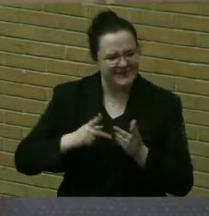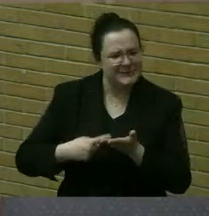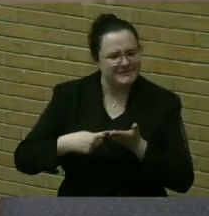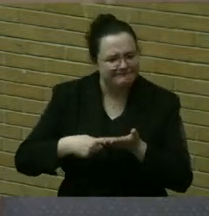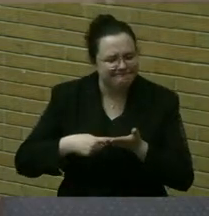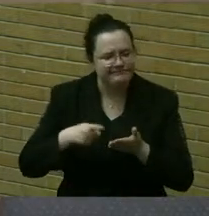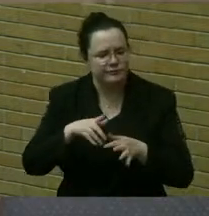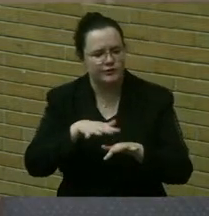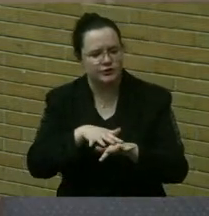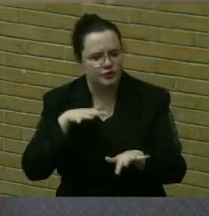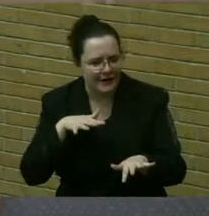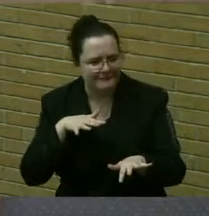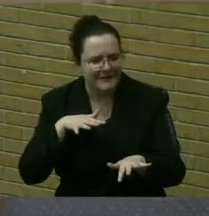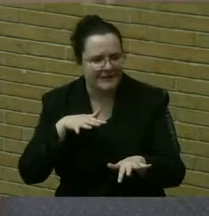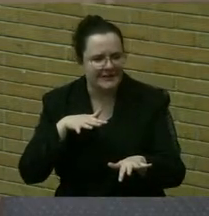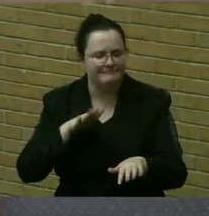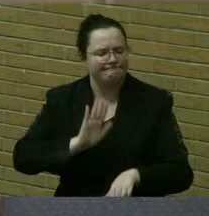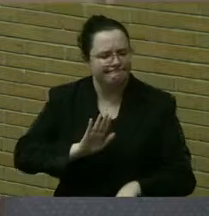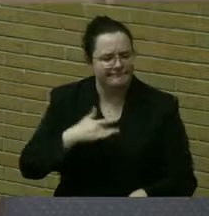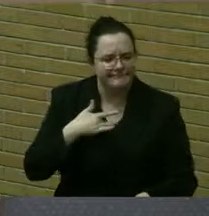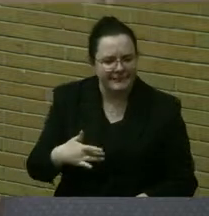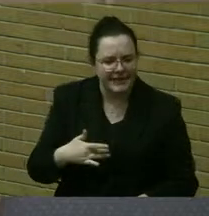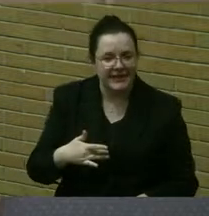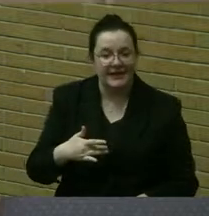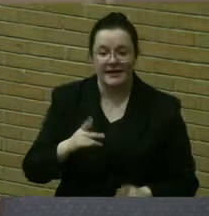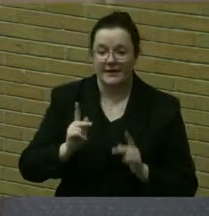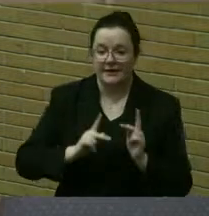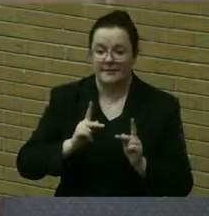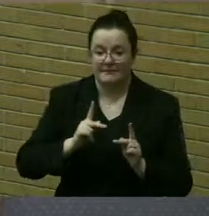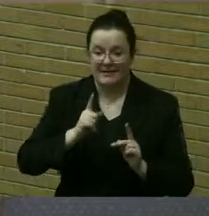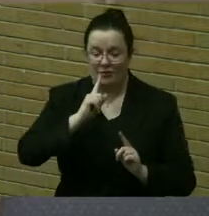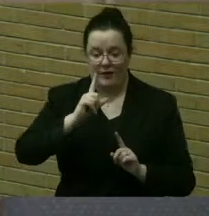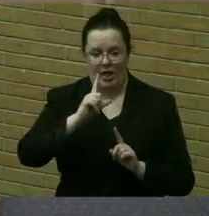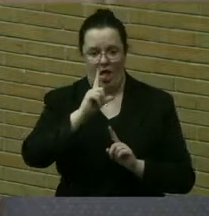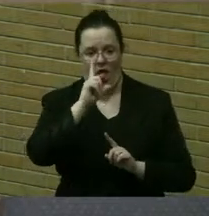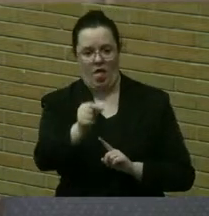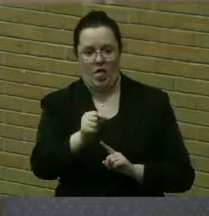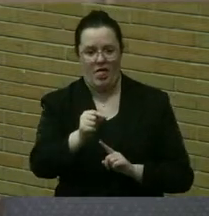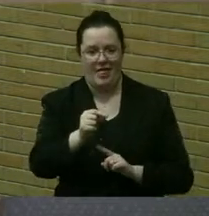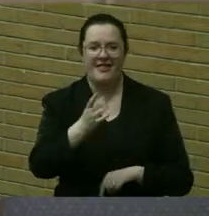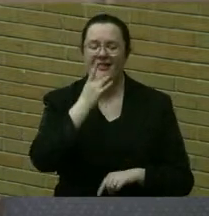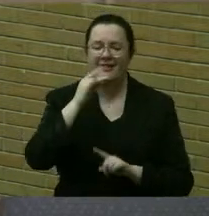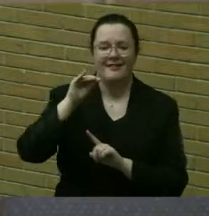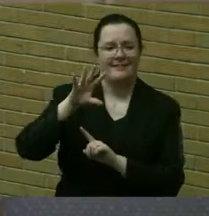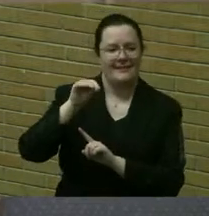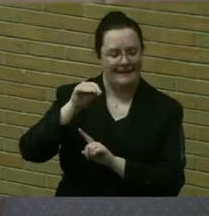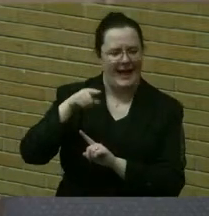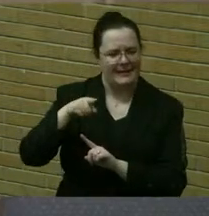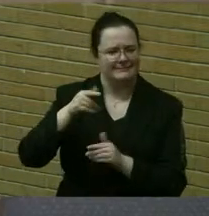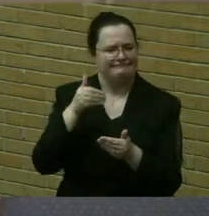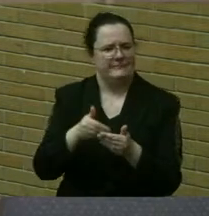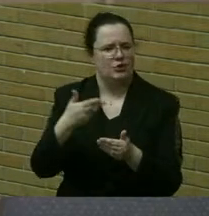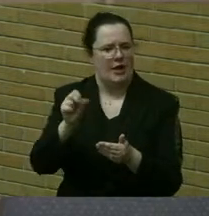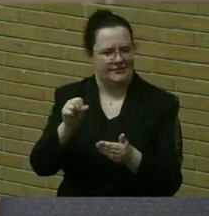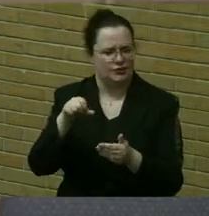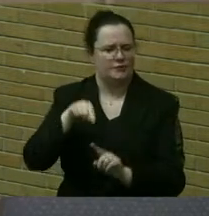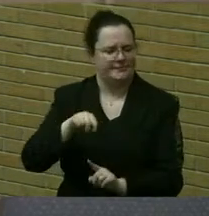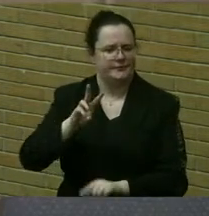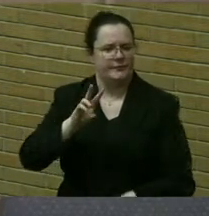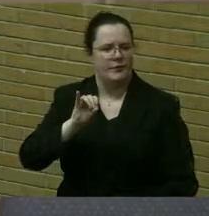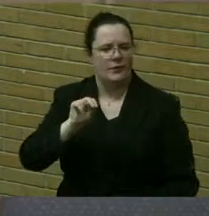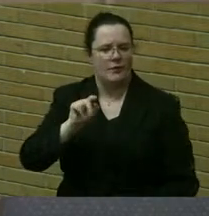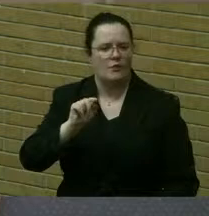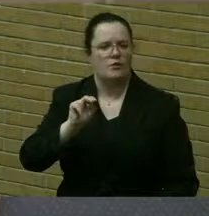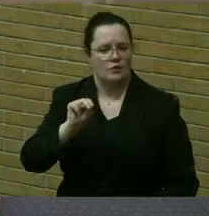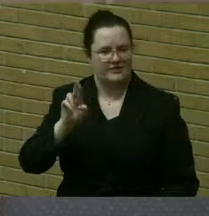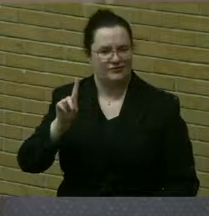patterns and people blowing through the pedestrian light in front of the high school on Winton Road. It's more